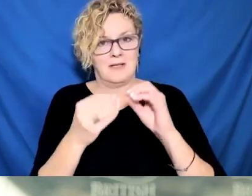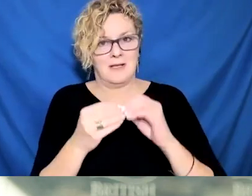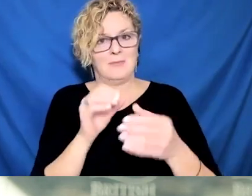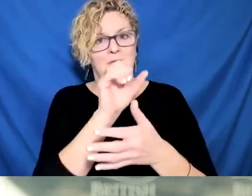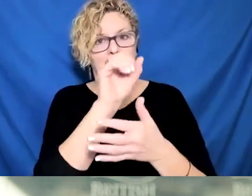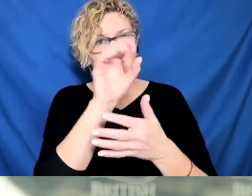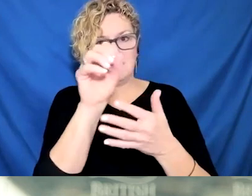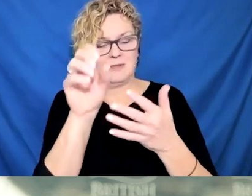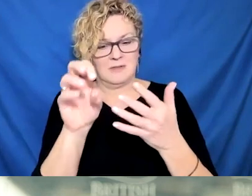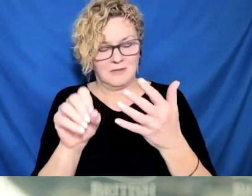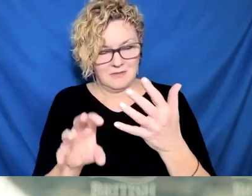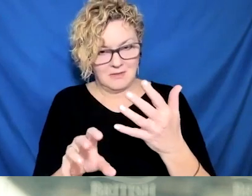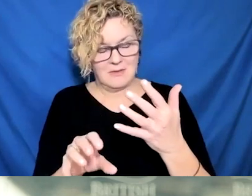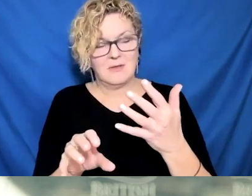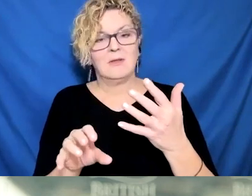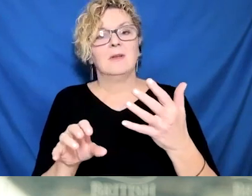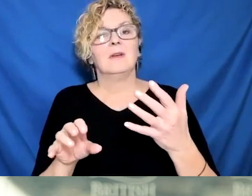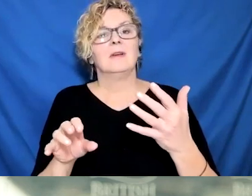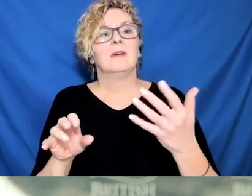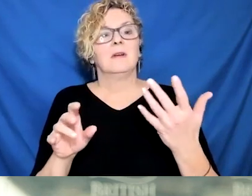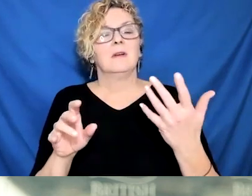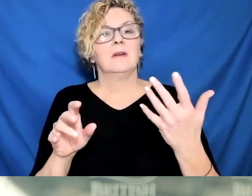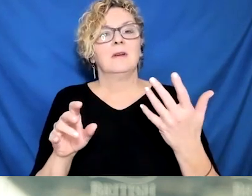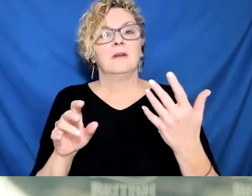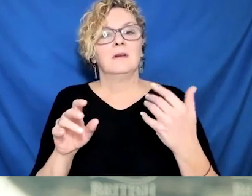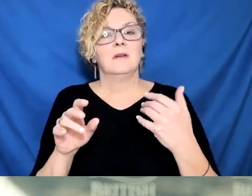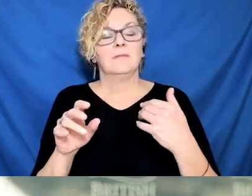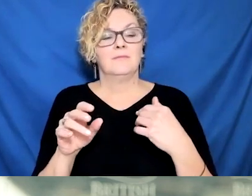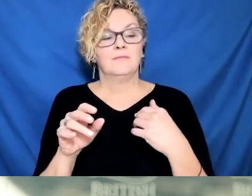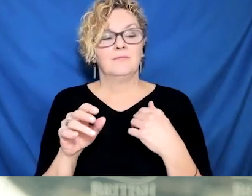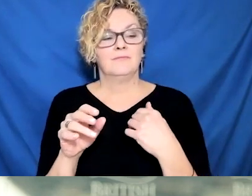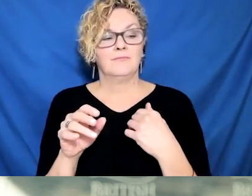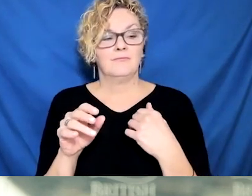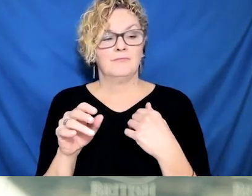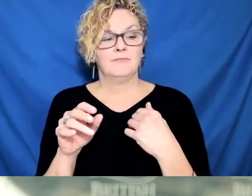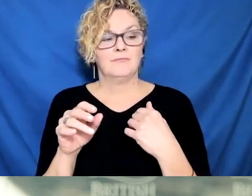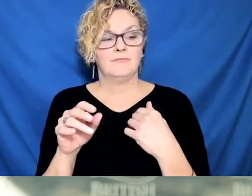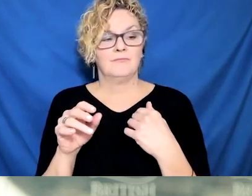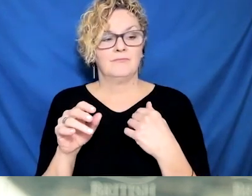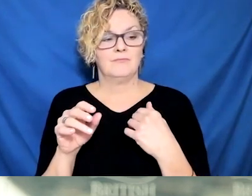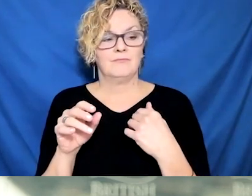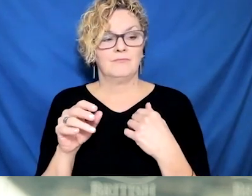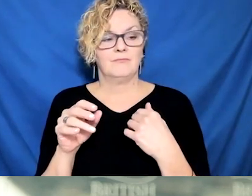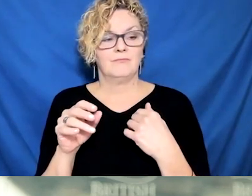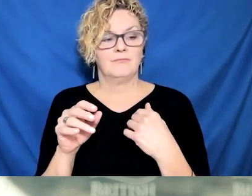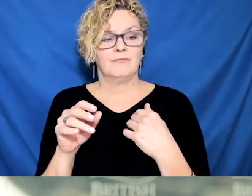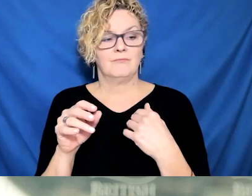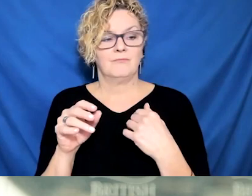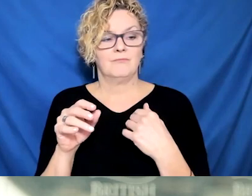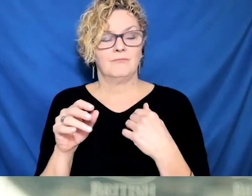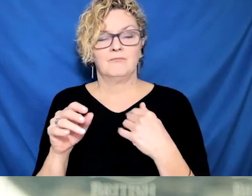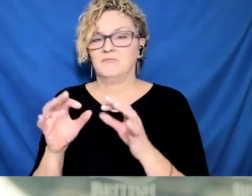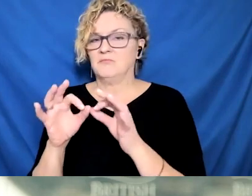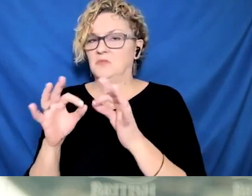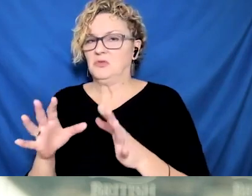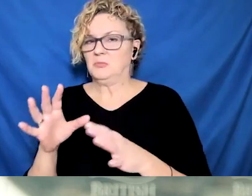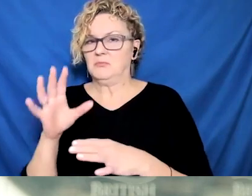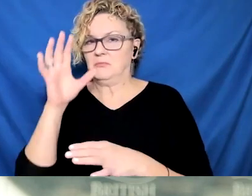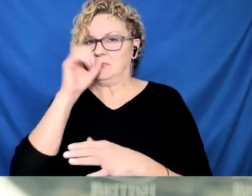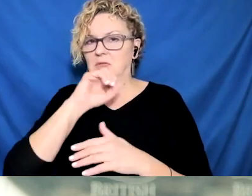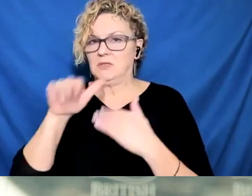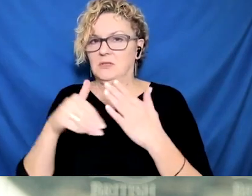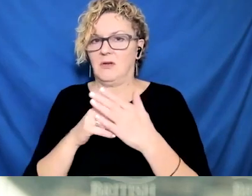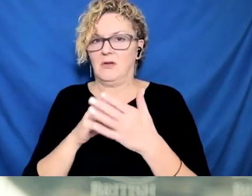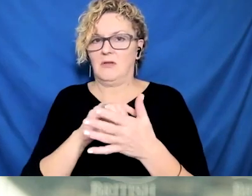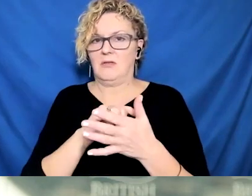information, critical care demand in Fraser Health has increased. In response to this, Fraser Health has operationalized an additional 10 critical